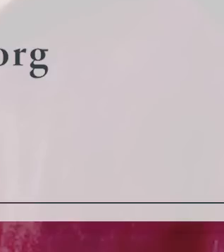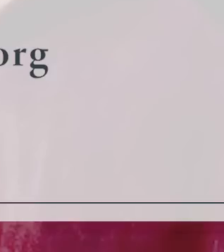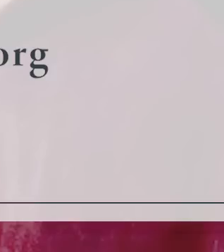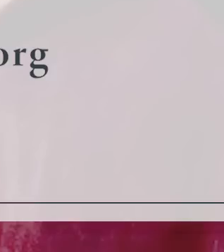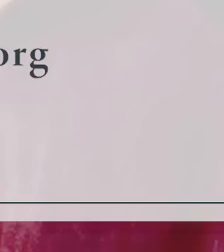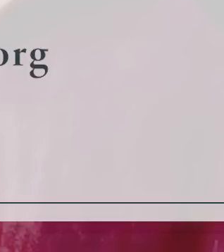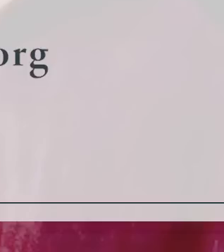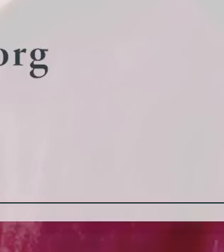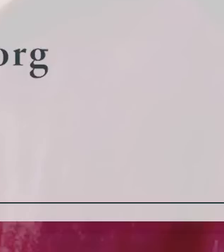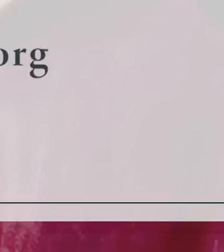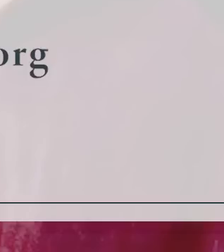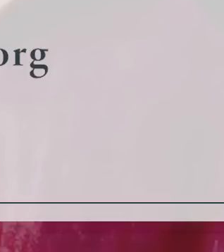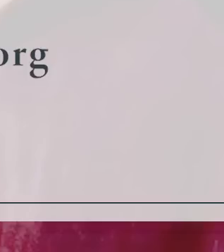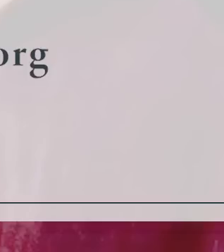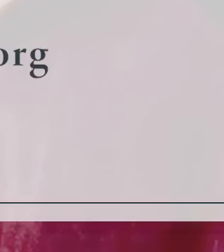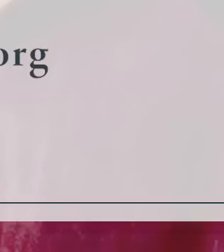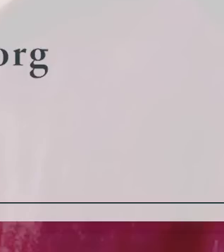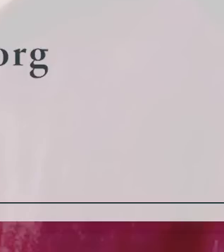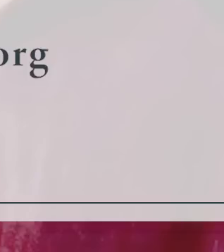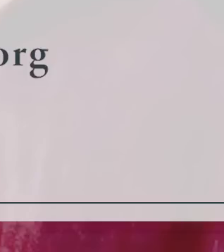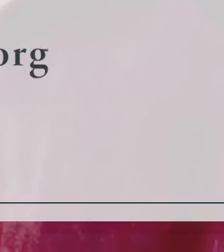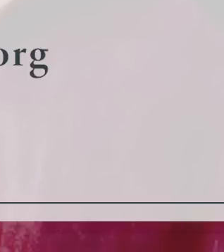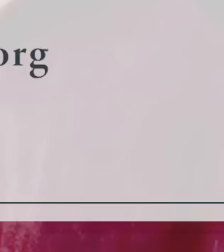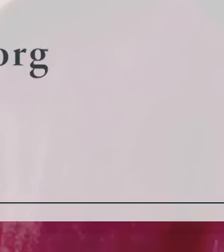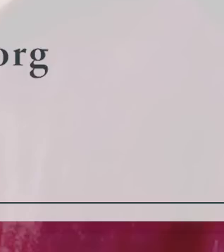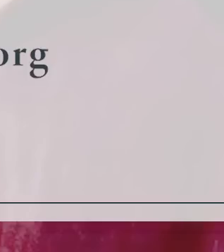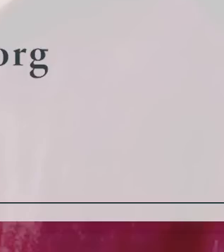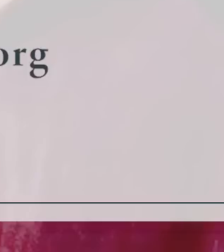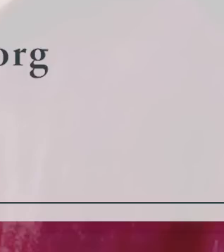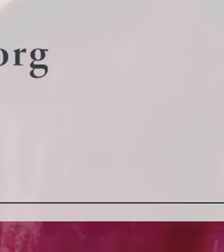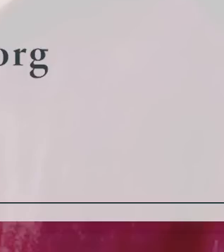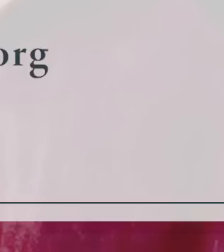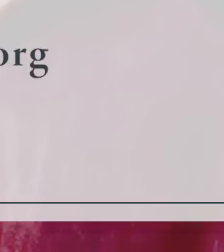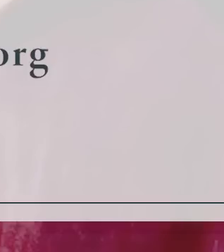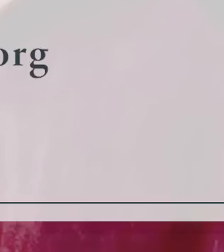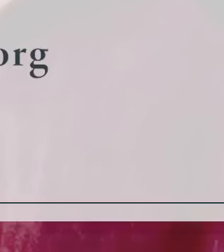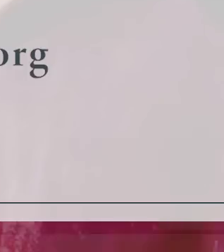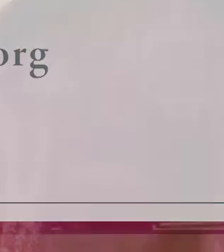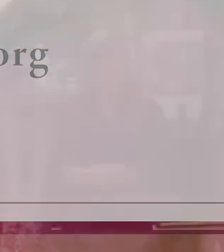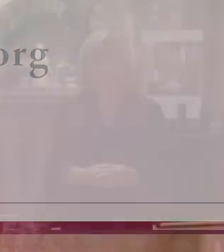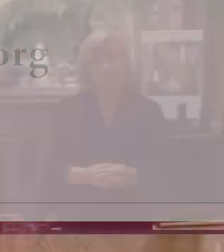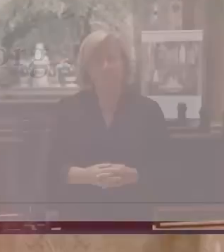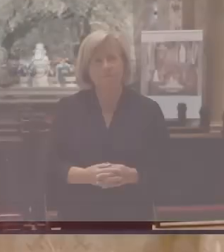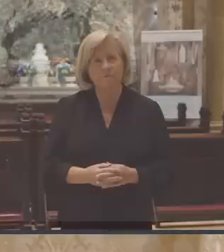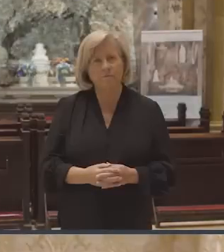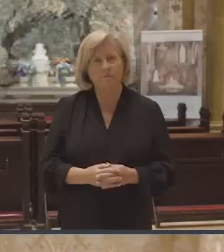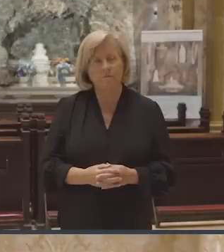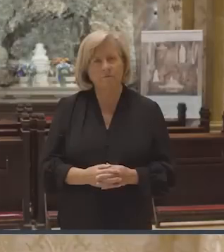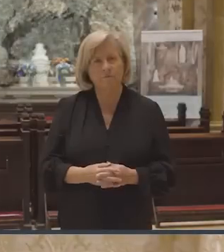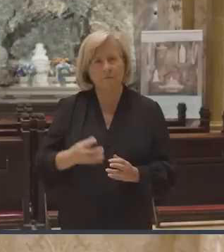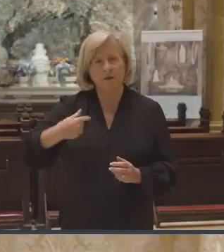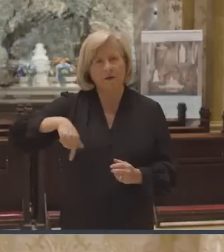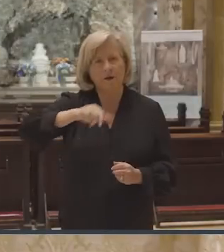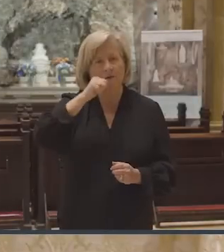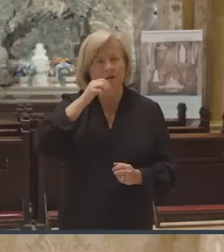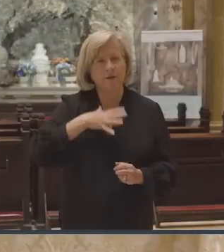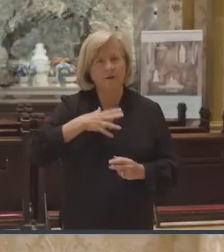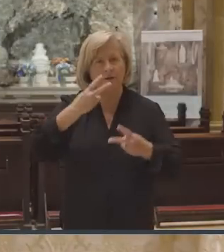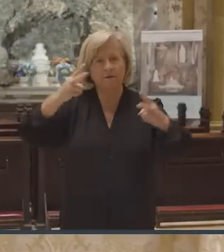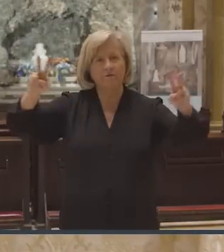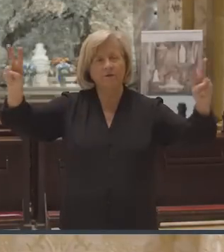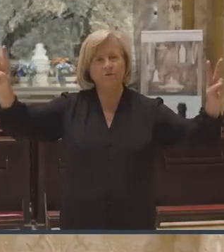the Holy Spirit. As it was in the beginning, is now, and ever shall be, world without end. Amen. Our Lady of Victory,